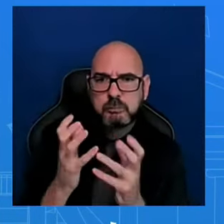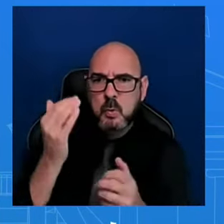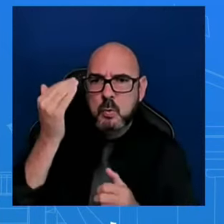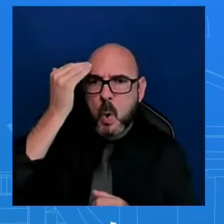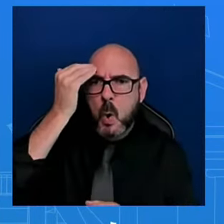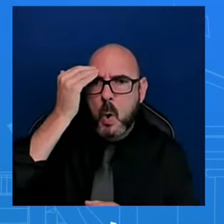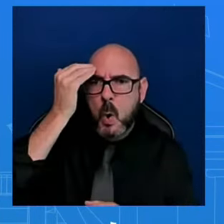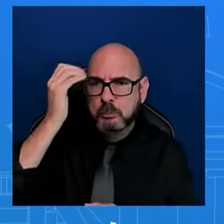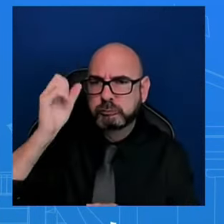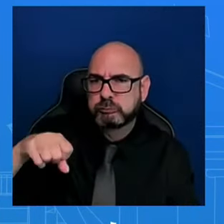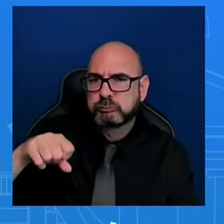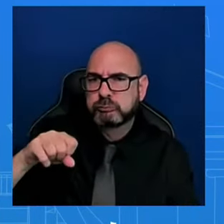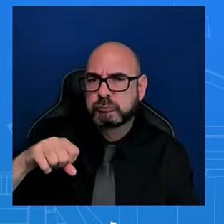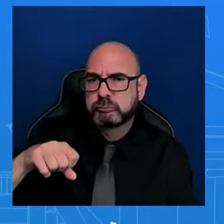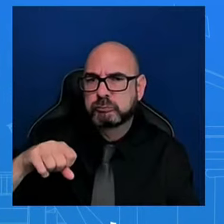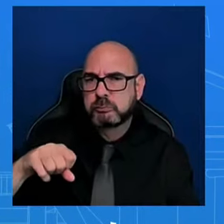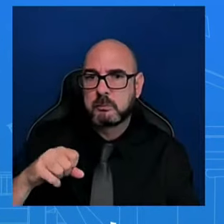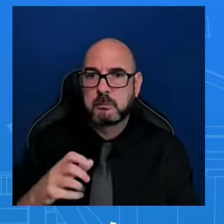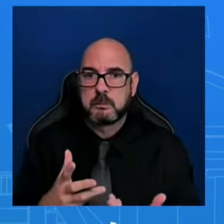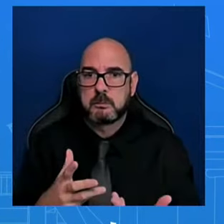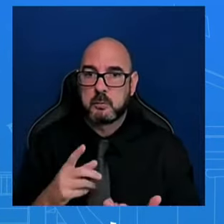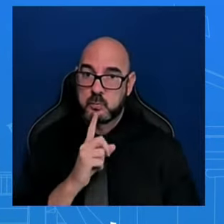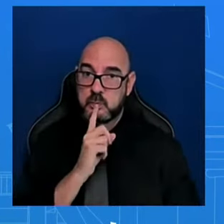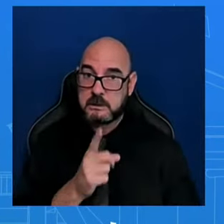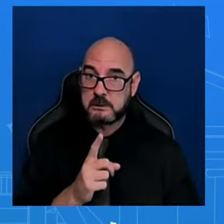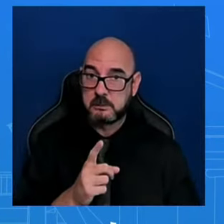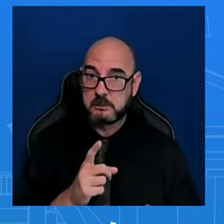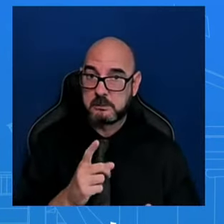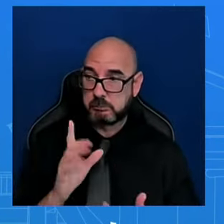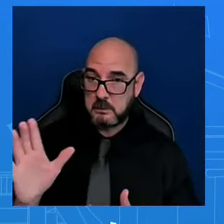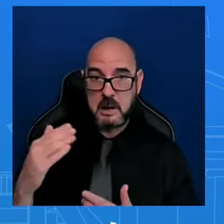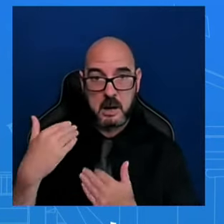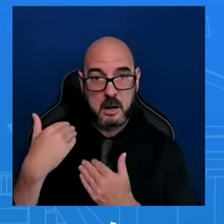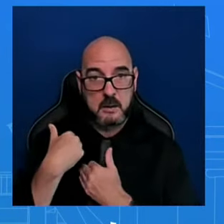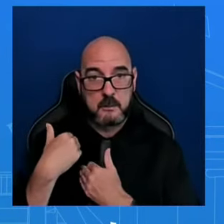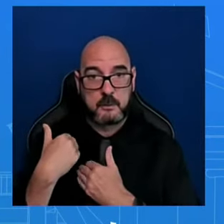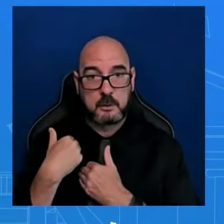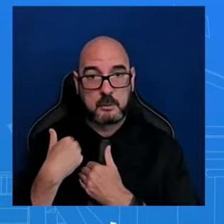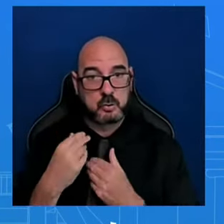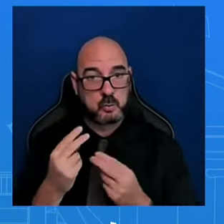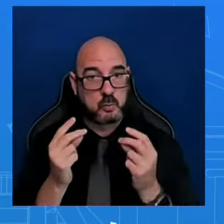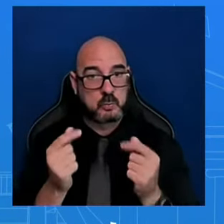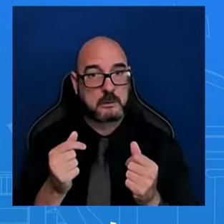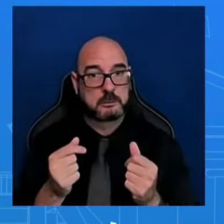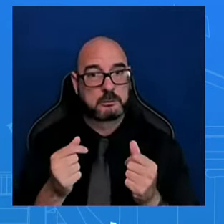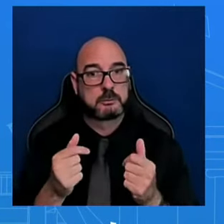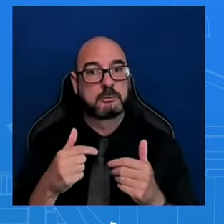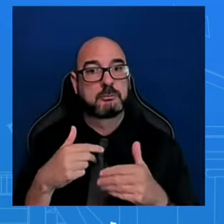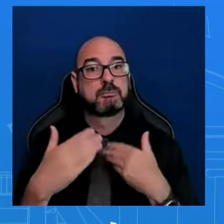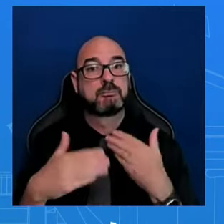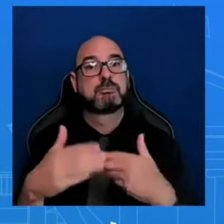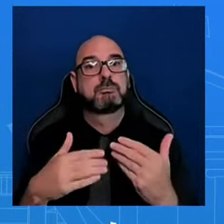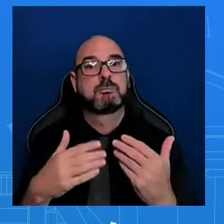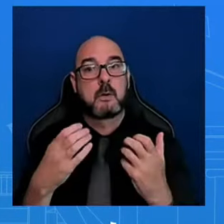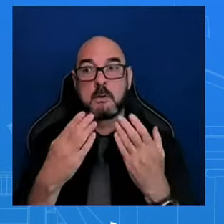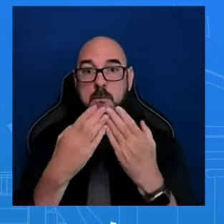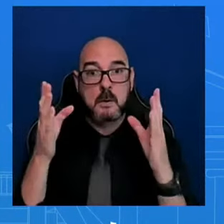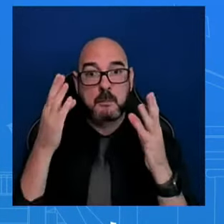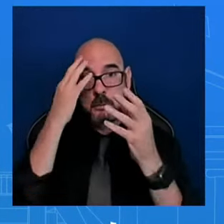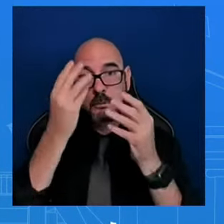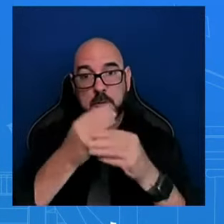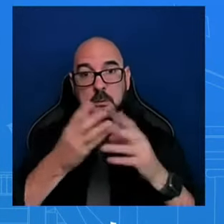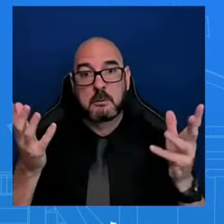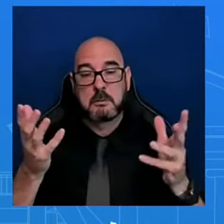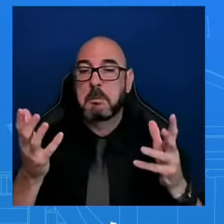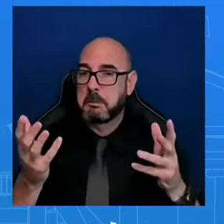accountability. We want it to be swift, obviously, and we want it to be public. So I don't want to get ahead of that. Let that process move forward. And we'll see